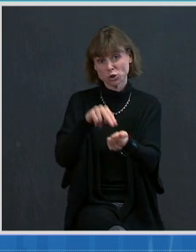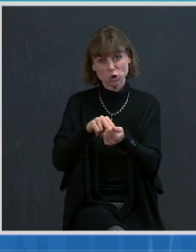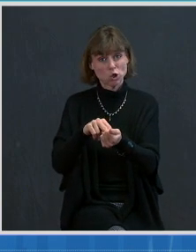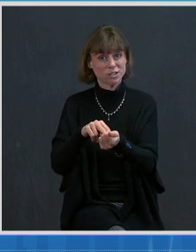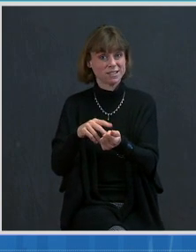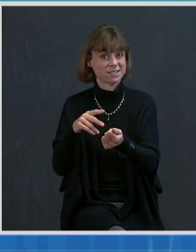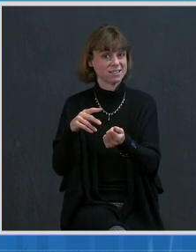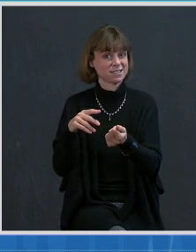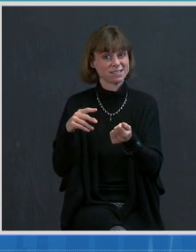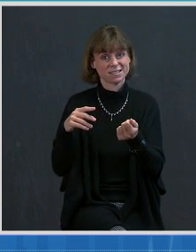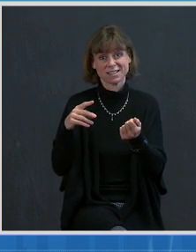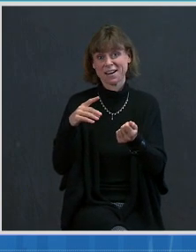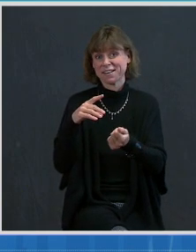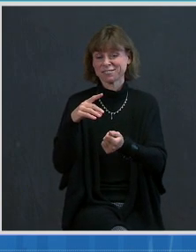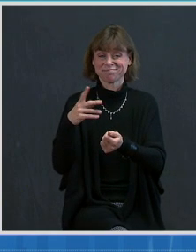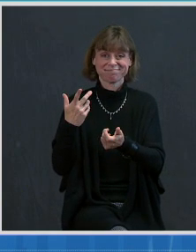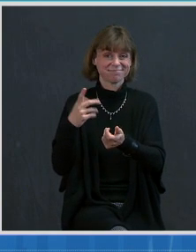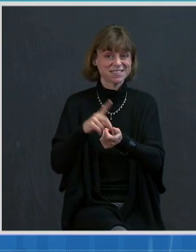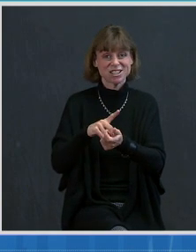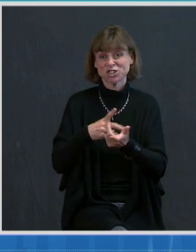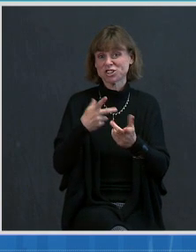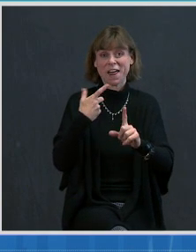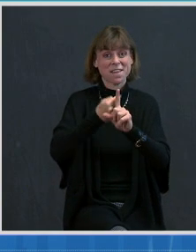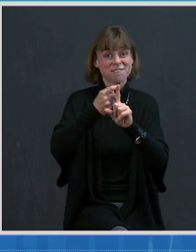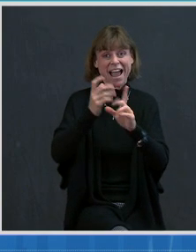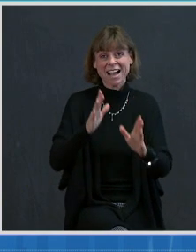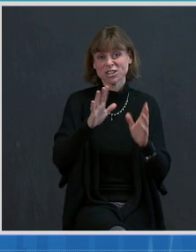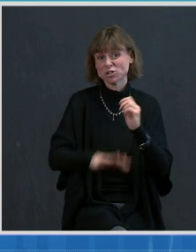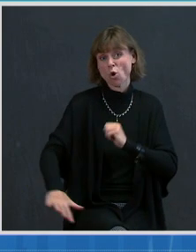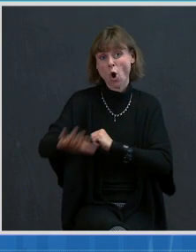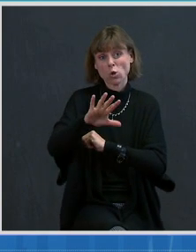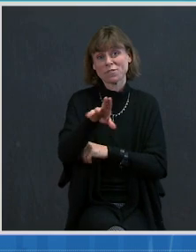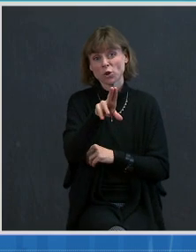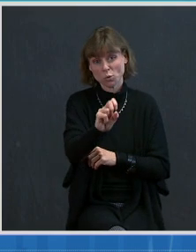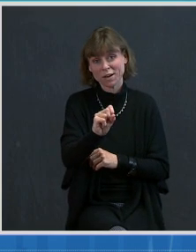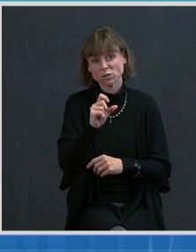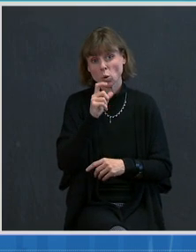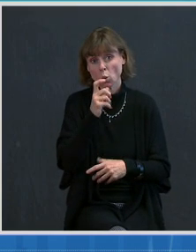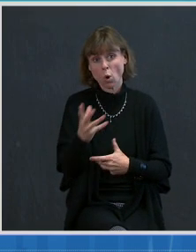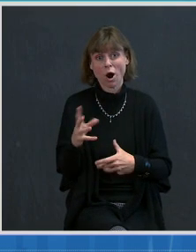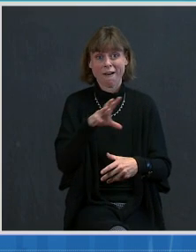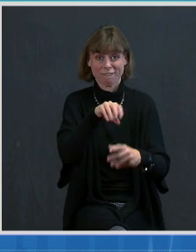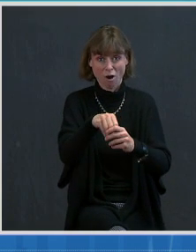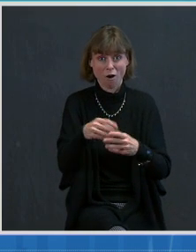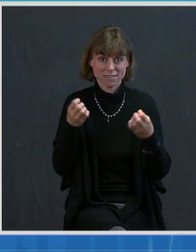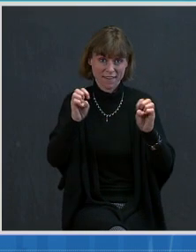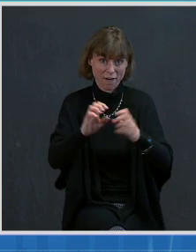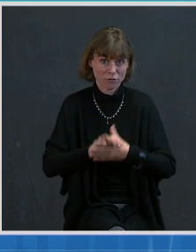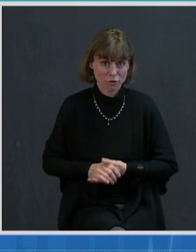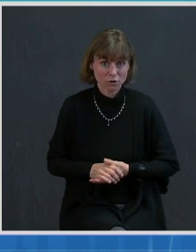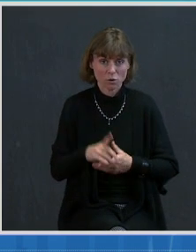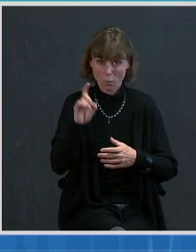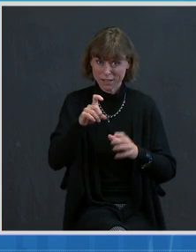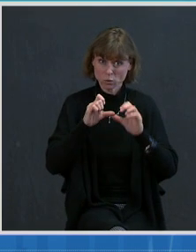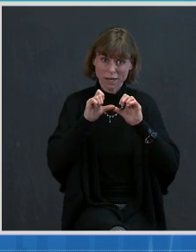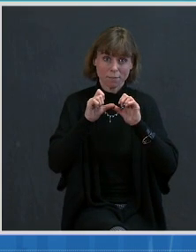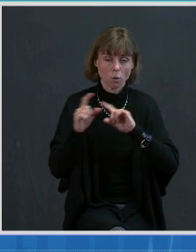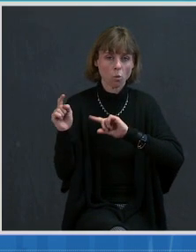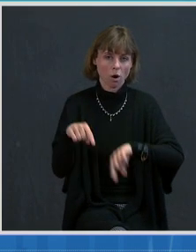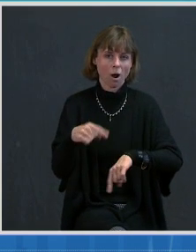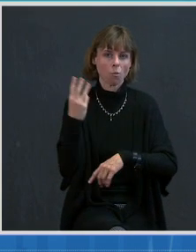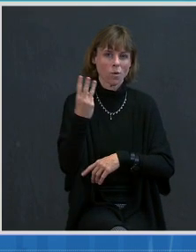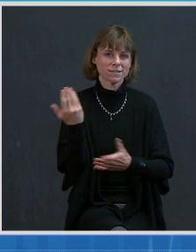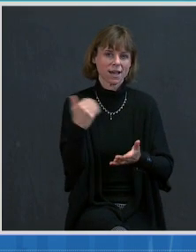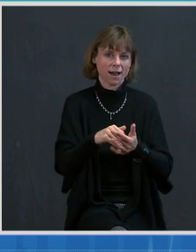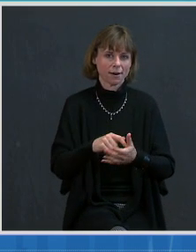people around the country who have been and are continuing to be part of this extraordinary effort that we need to keep going. We will be here Wednesday to do this once